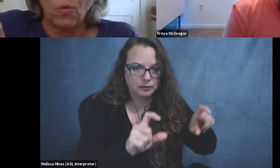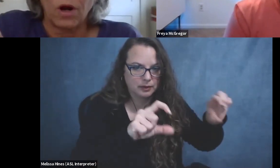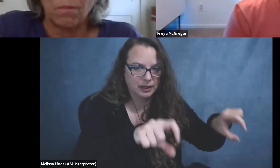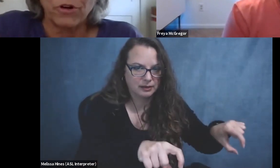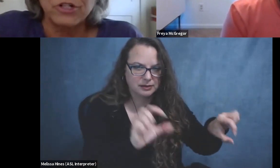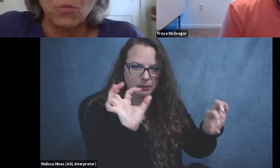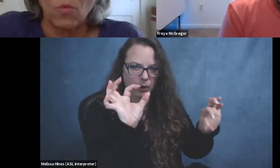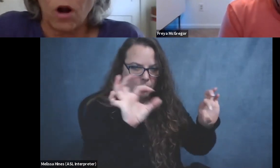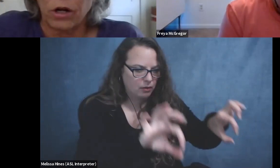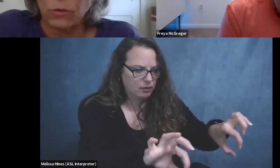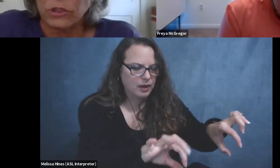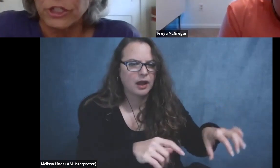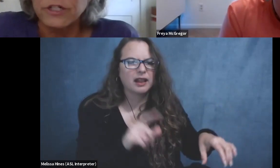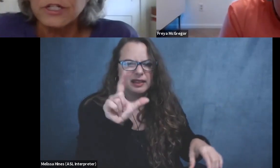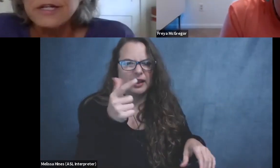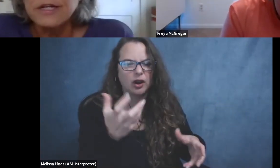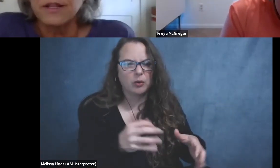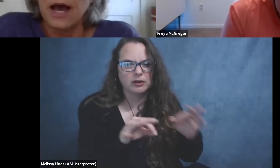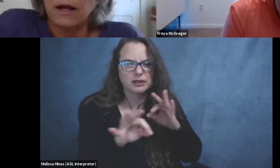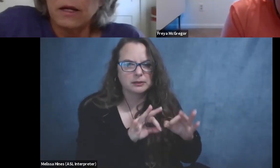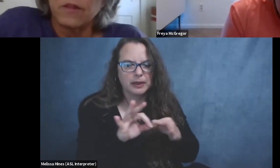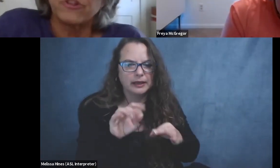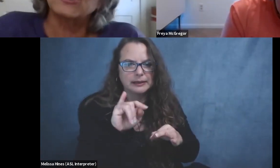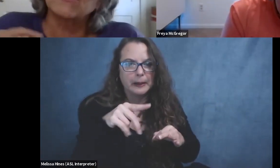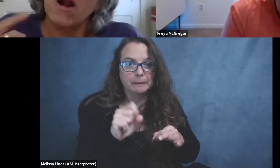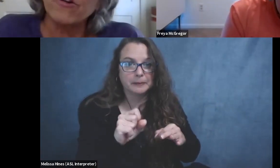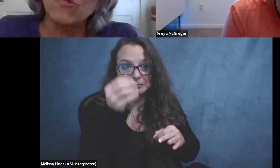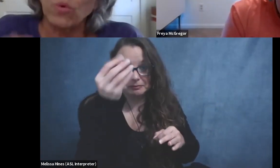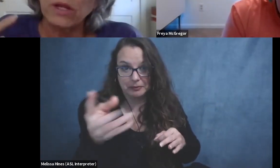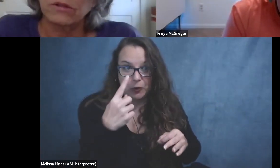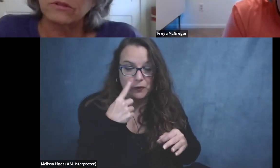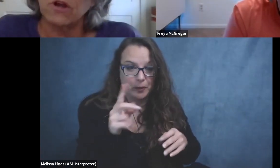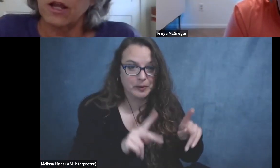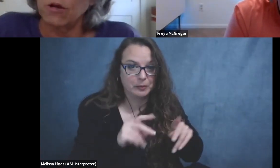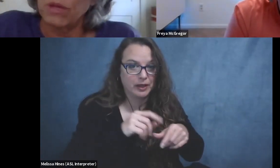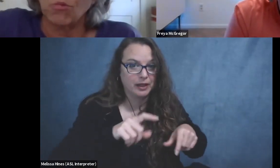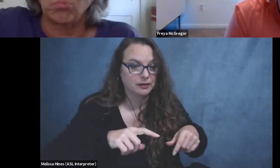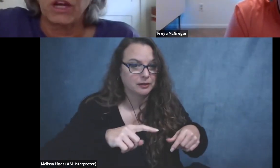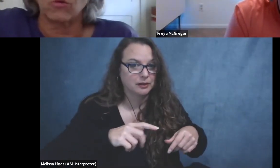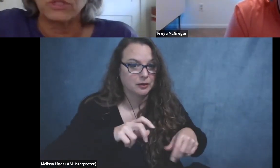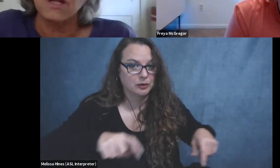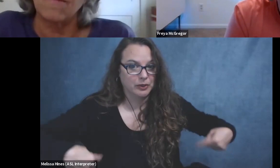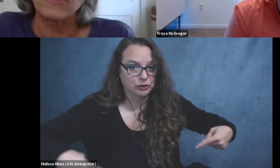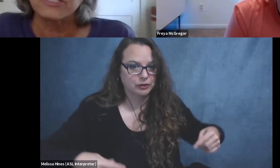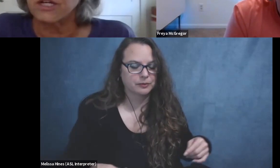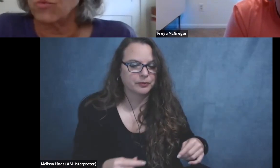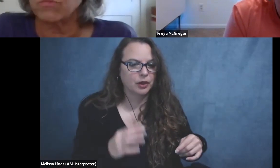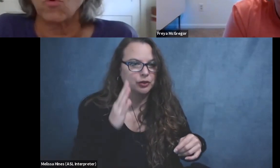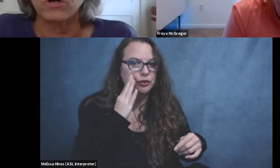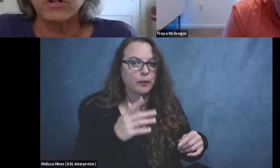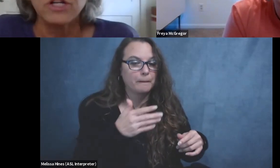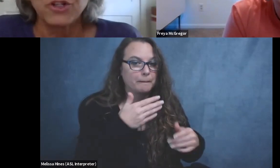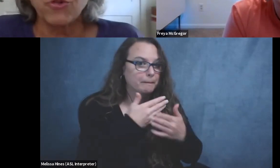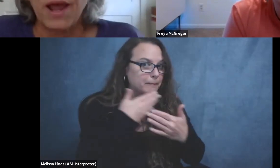who are birders and are in wheelchairs that the smarter wheels are going to be the bigger ones, obviously